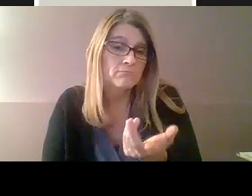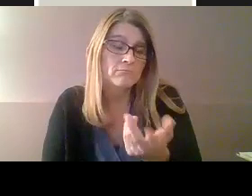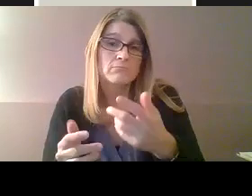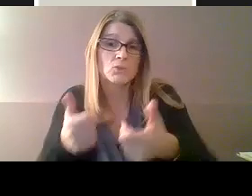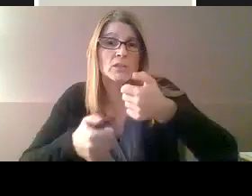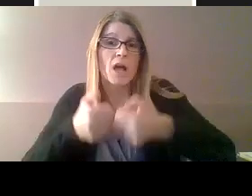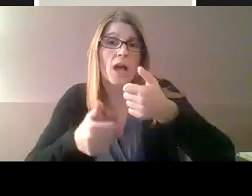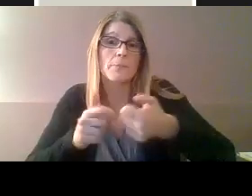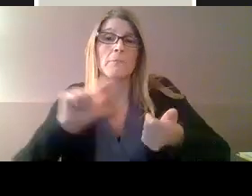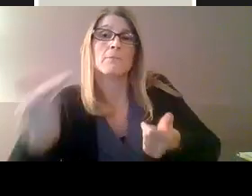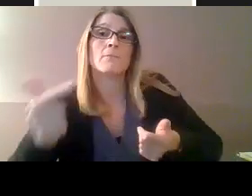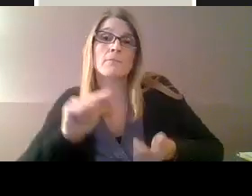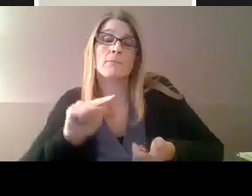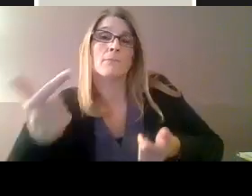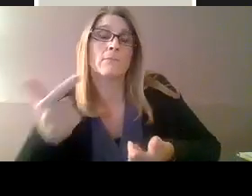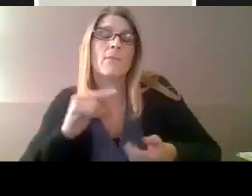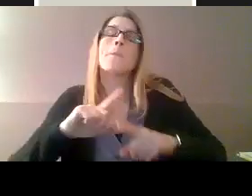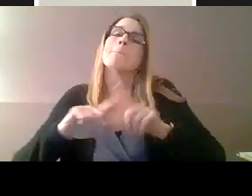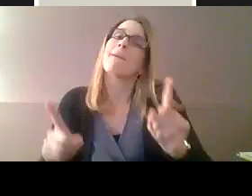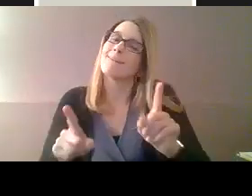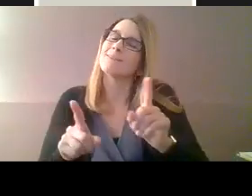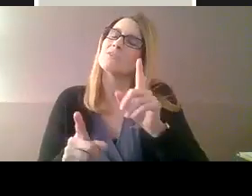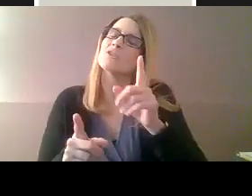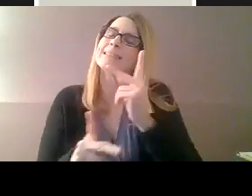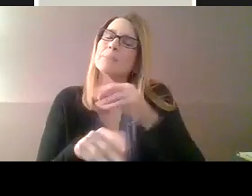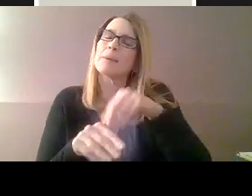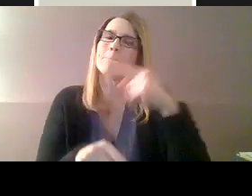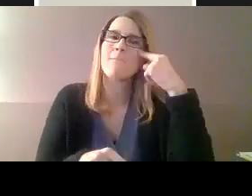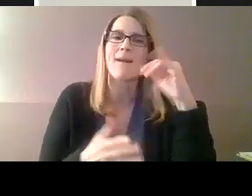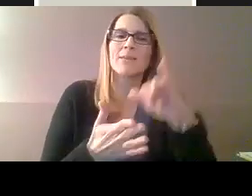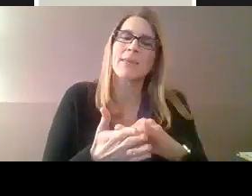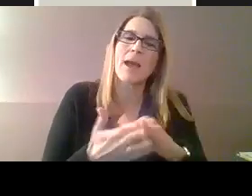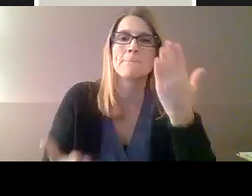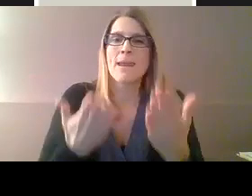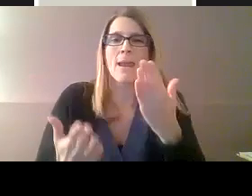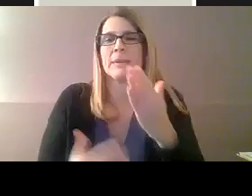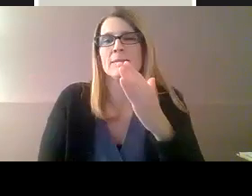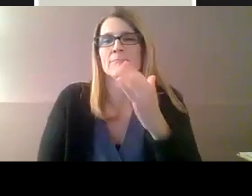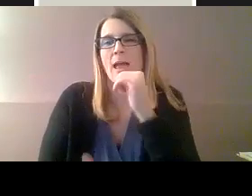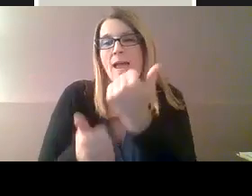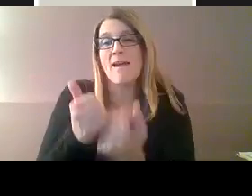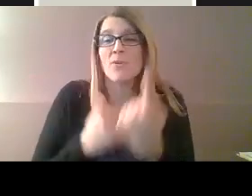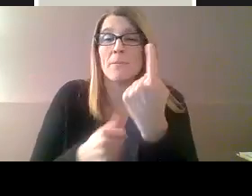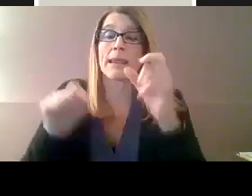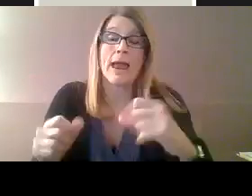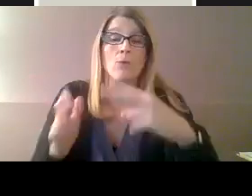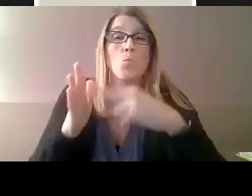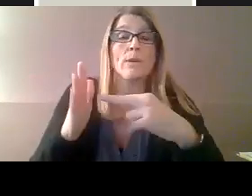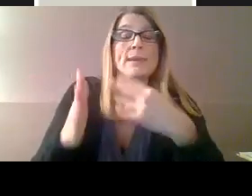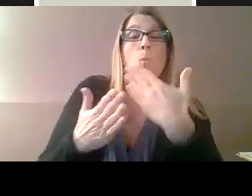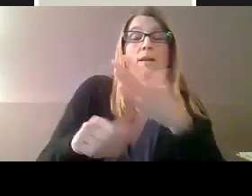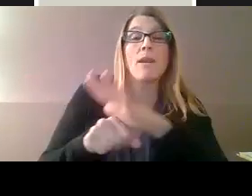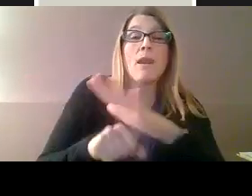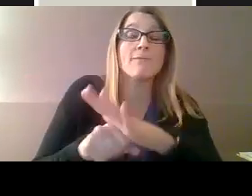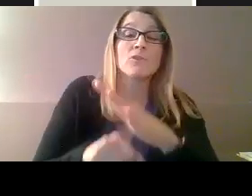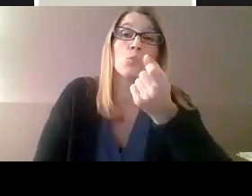You can also use notes as well. you can do text message back and forth. keep in mind that